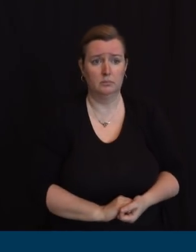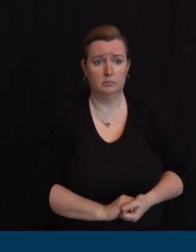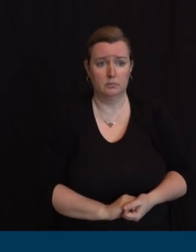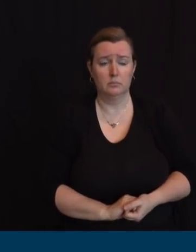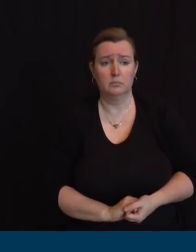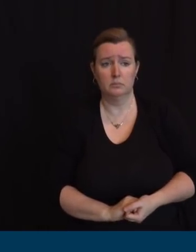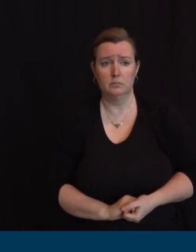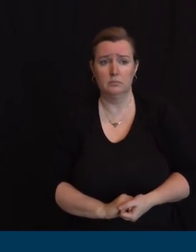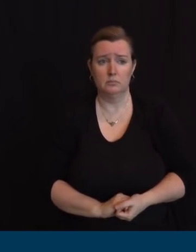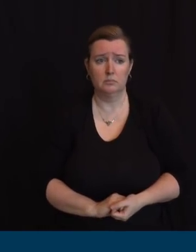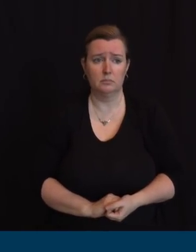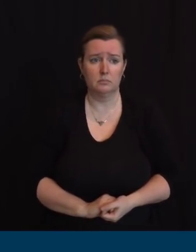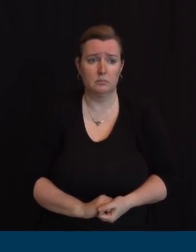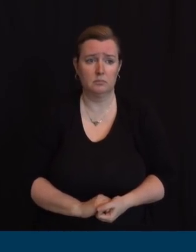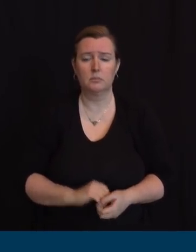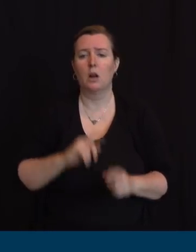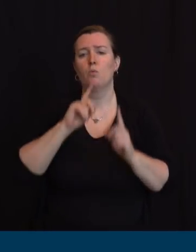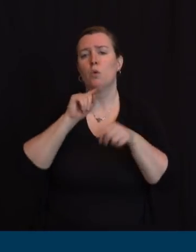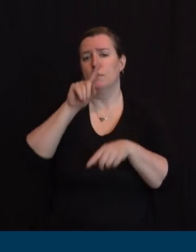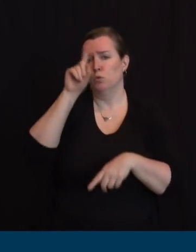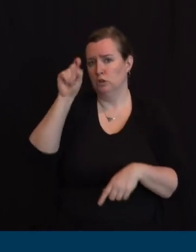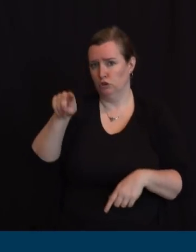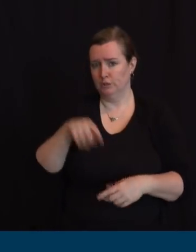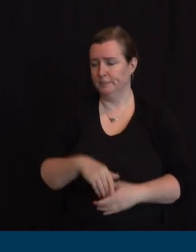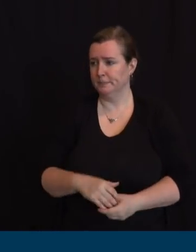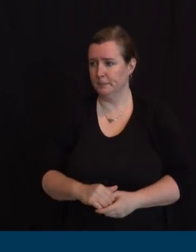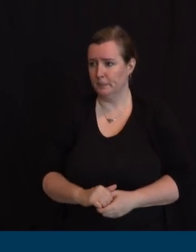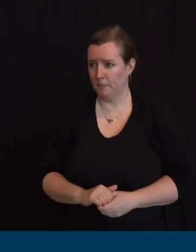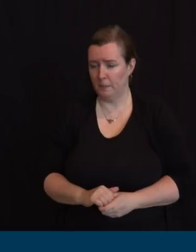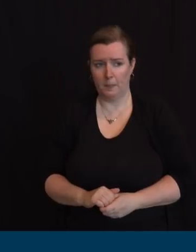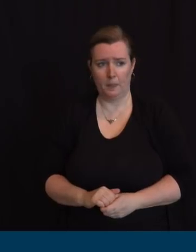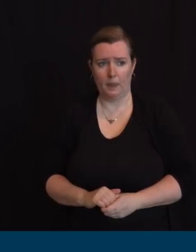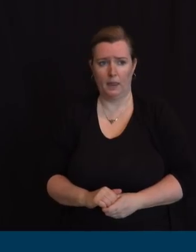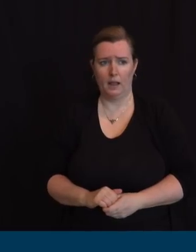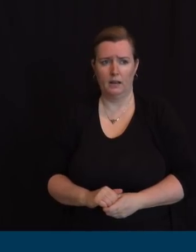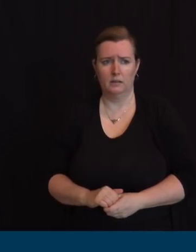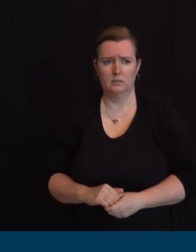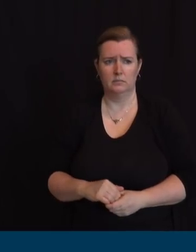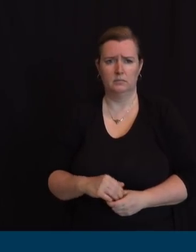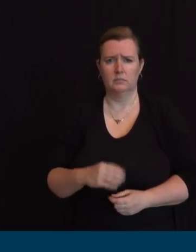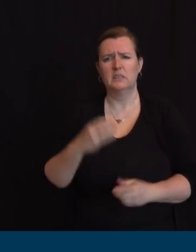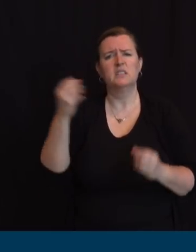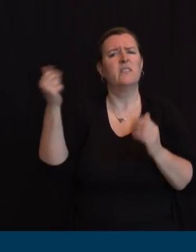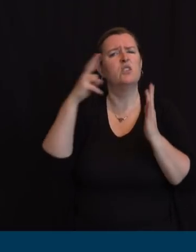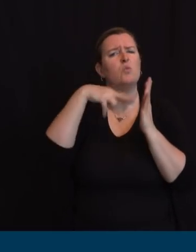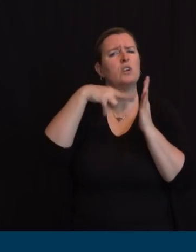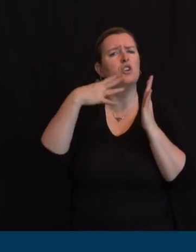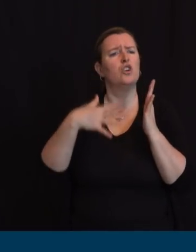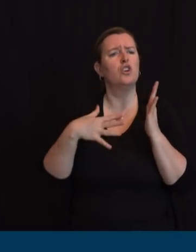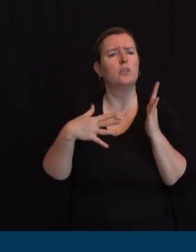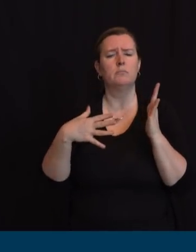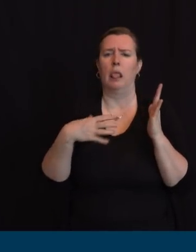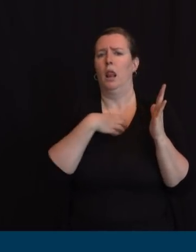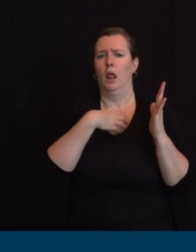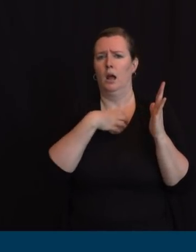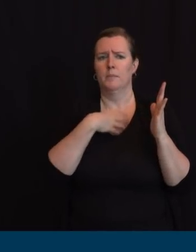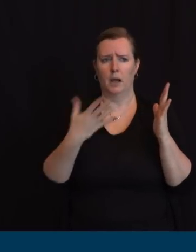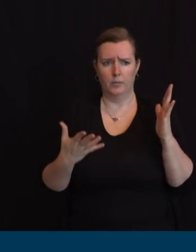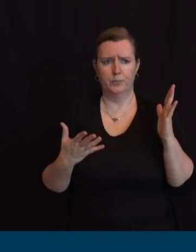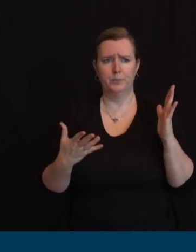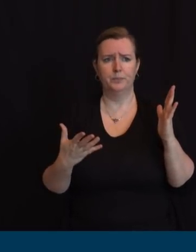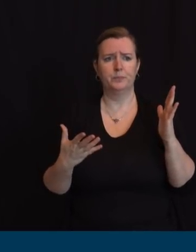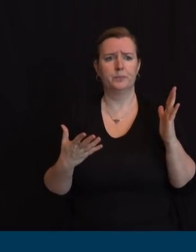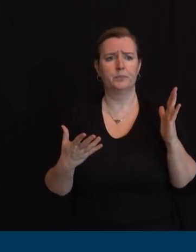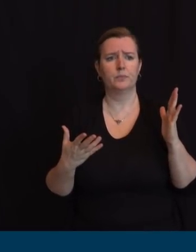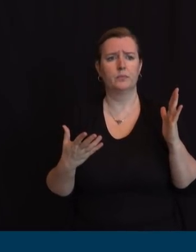that the golf courses are shut even though they had implemented social distancing guidelines but you can still buy lottery tickets in a crowded